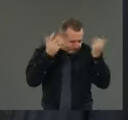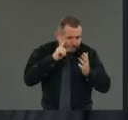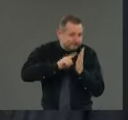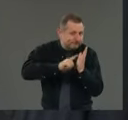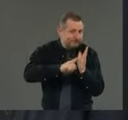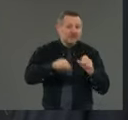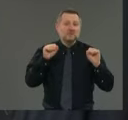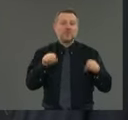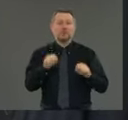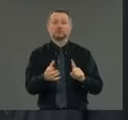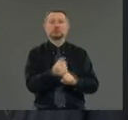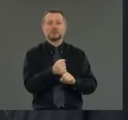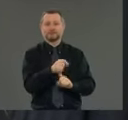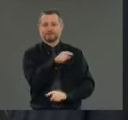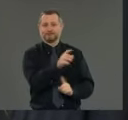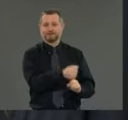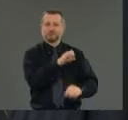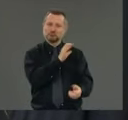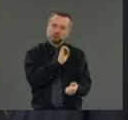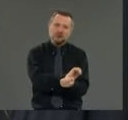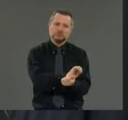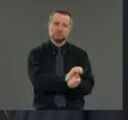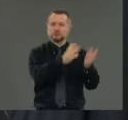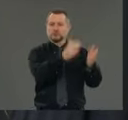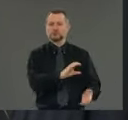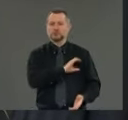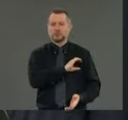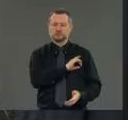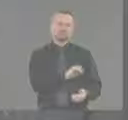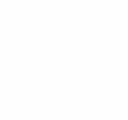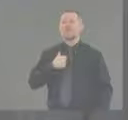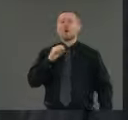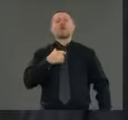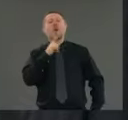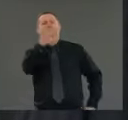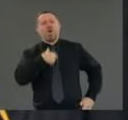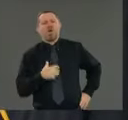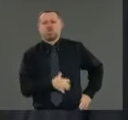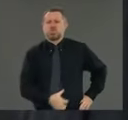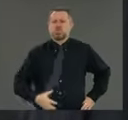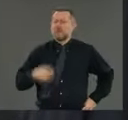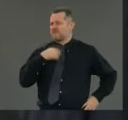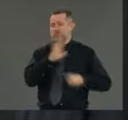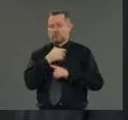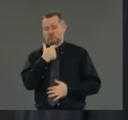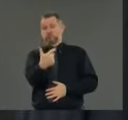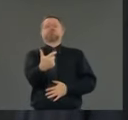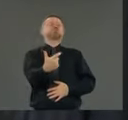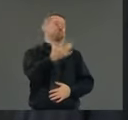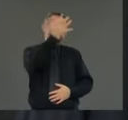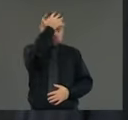criminal charges. And I think that should be done on an expeditious basis. Sick to my stomach.